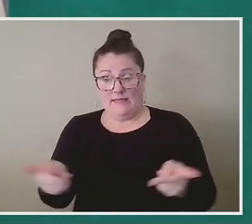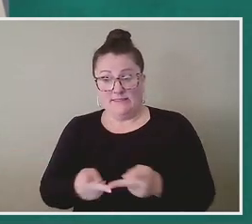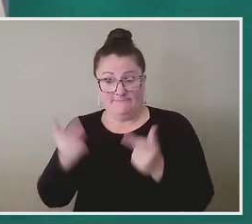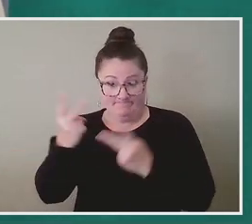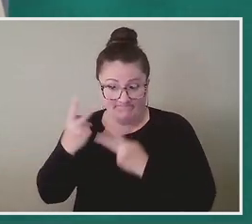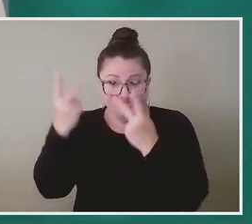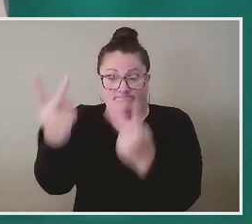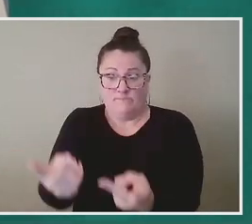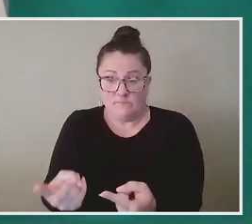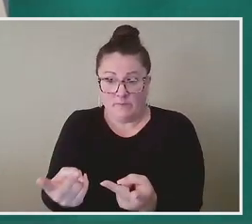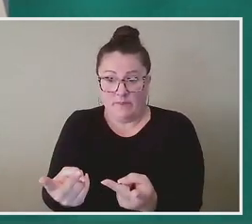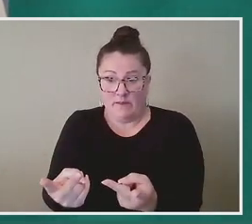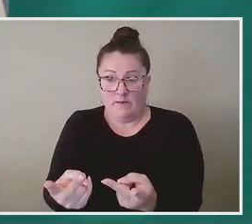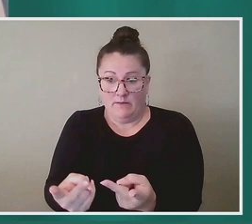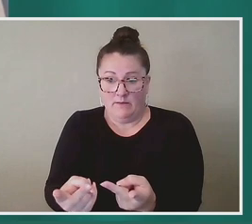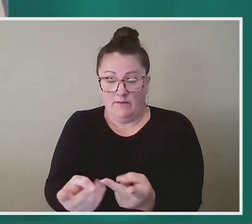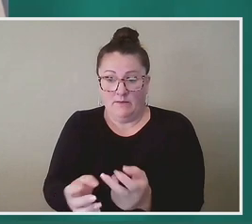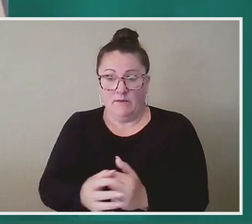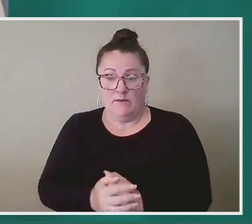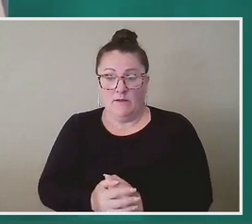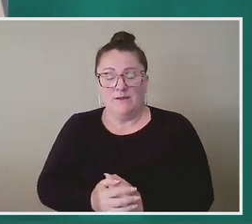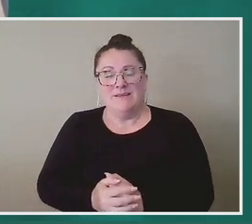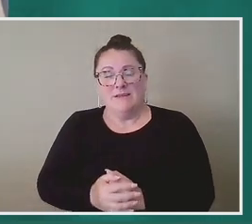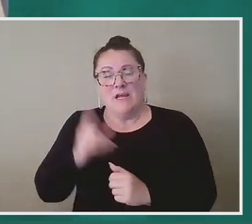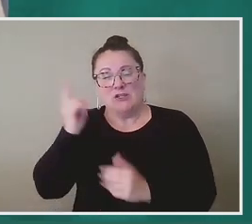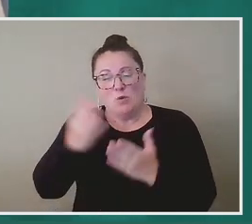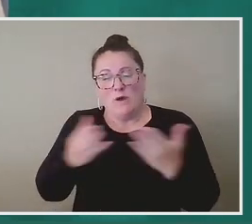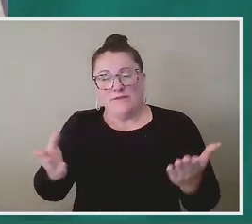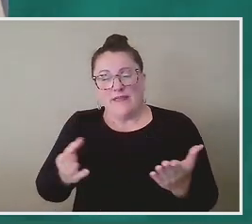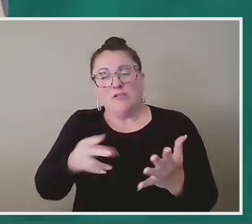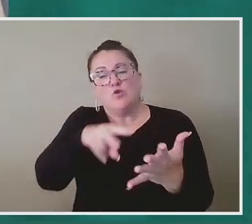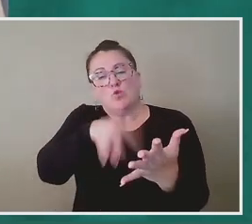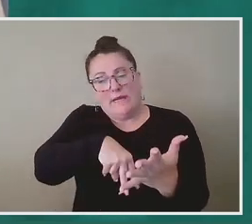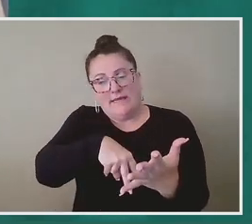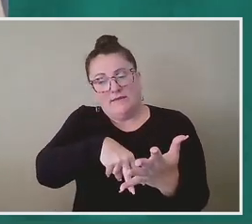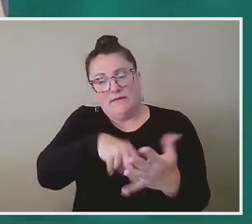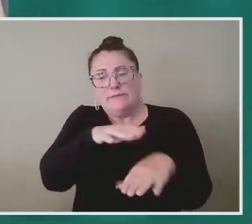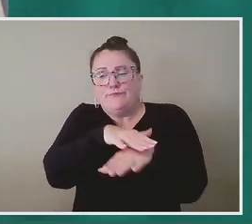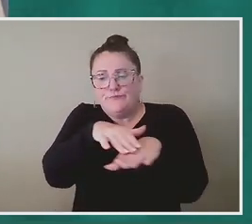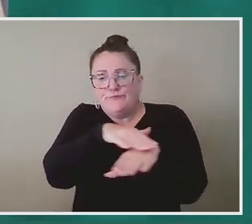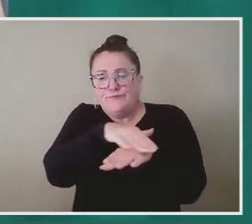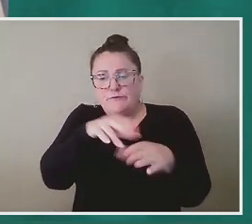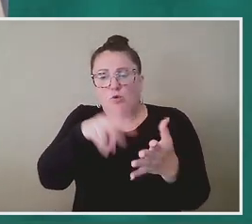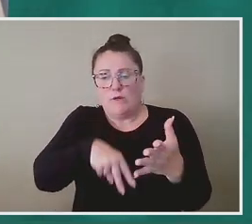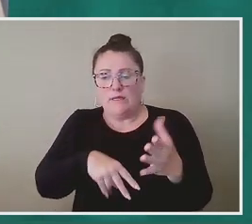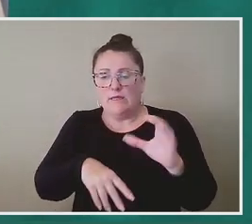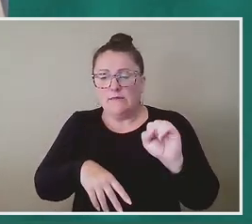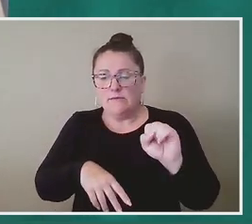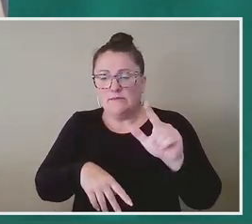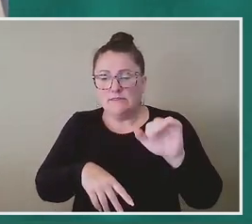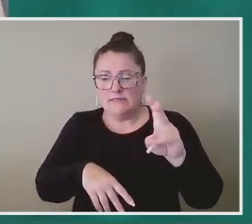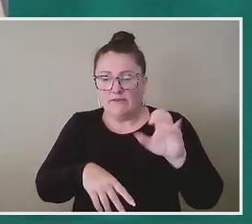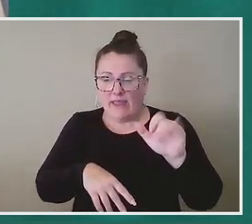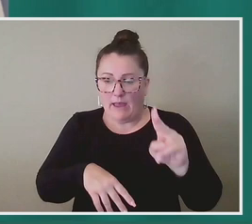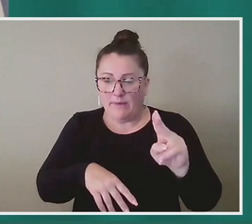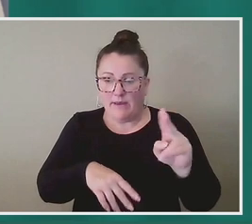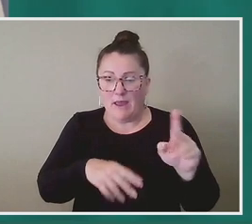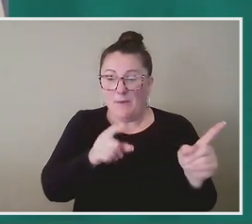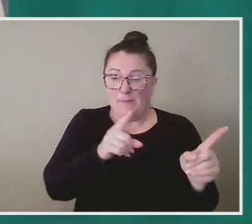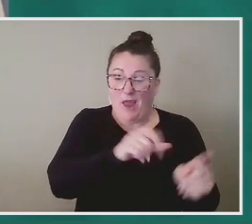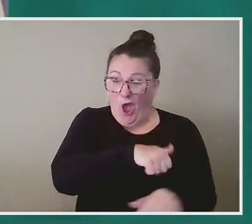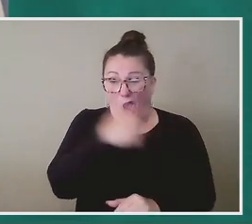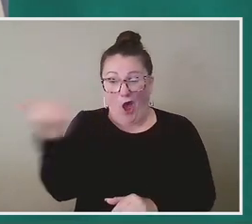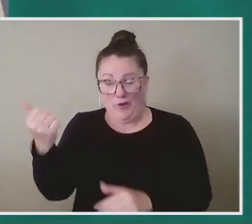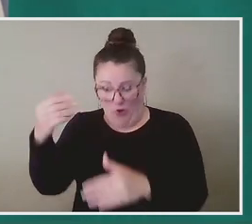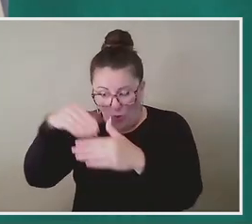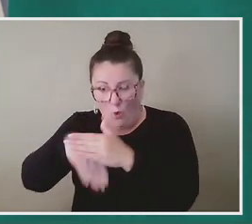And because it's one thing to read about a slave cabin. it's another thing to walk inside of one, to hear the way